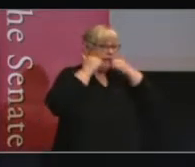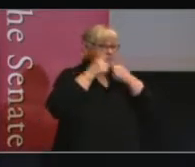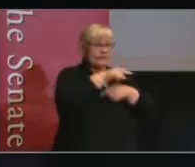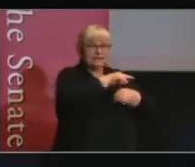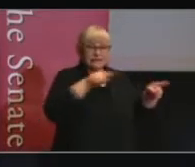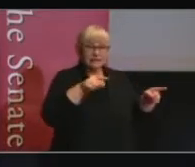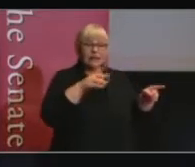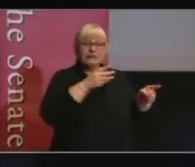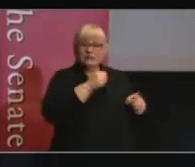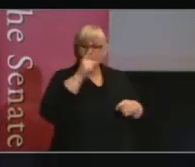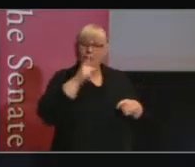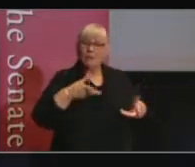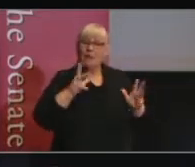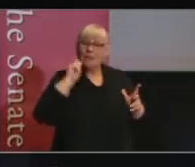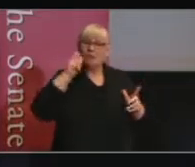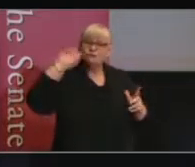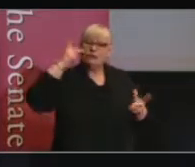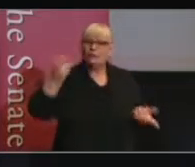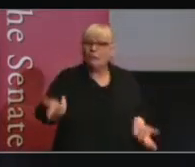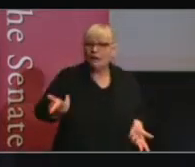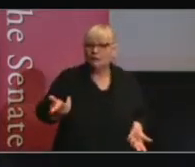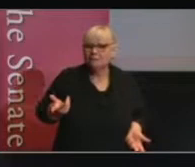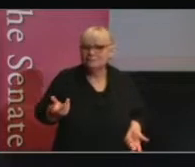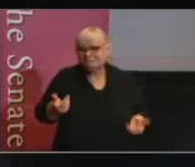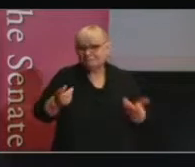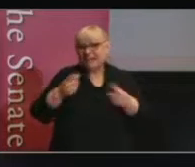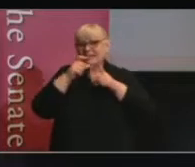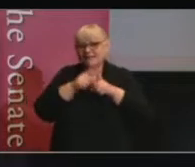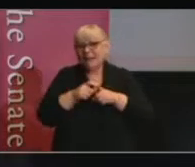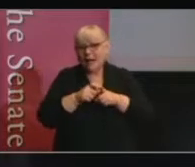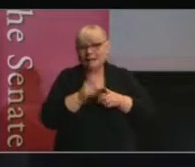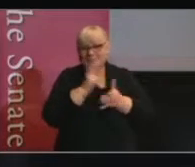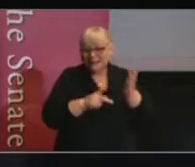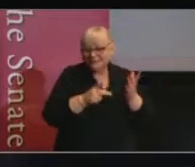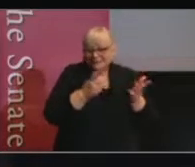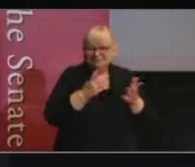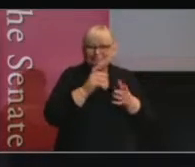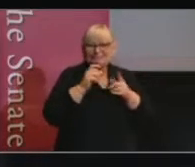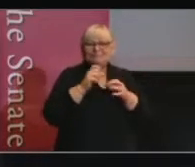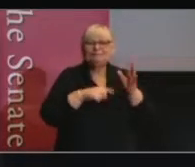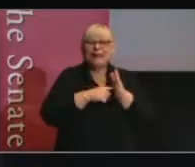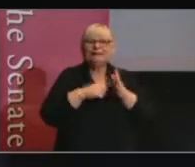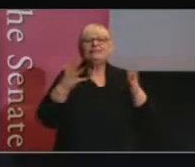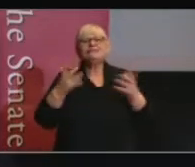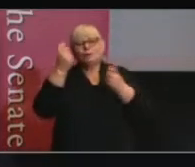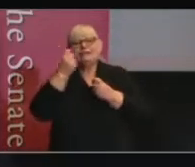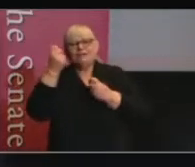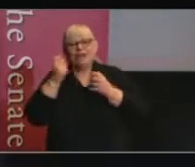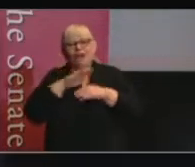people might change their mind. Okay, that's the hard part of deliberation. And there's a whole body of theory